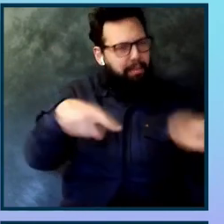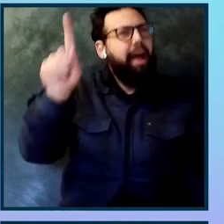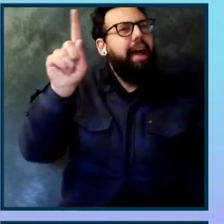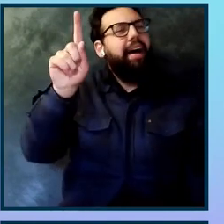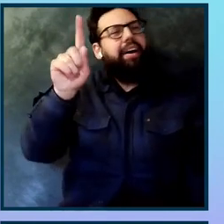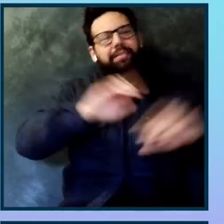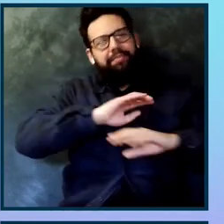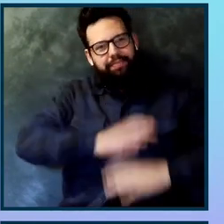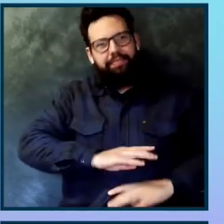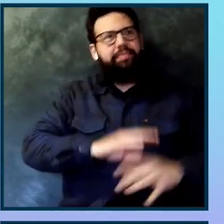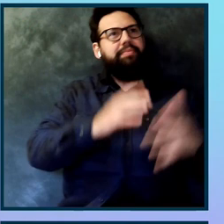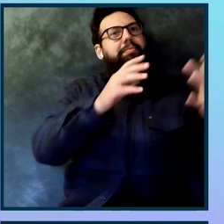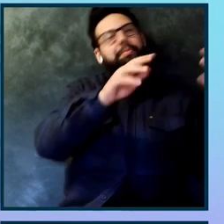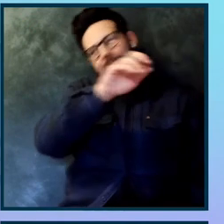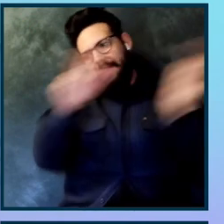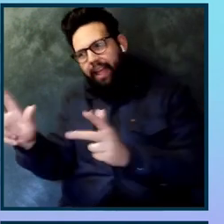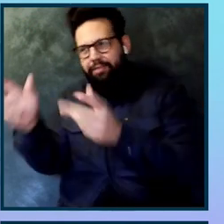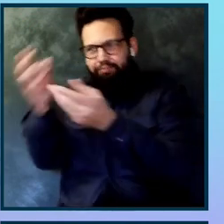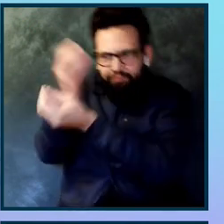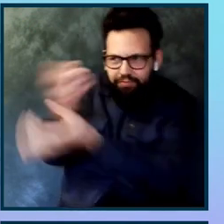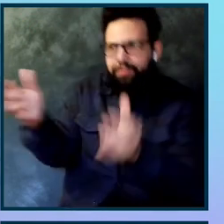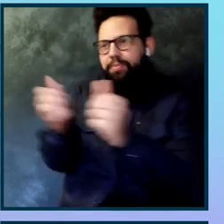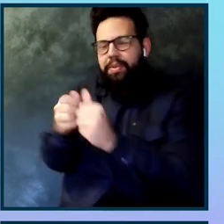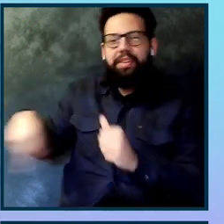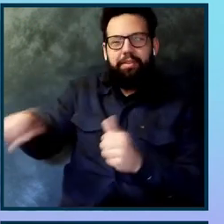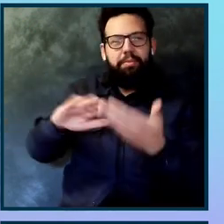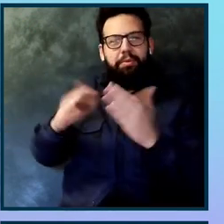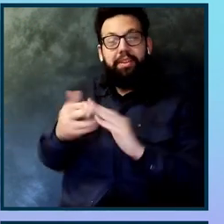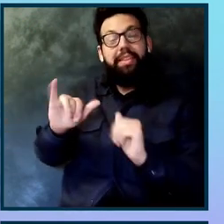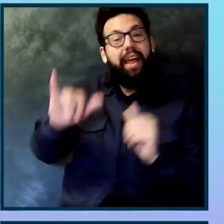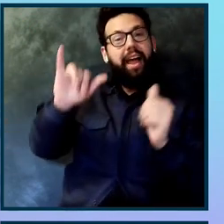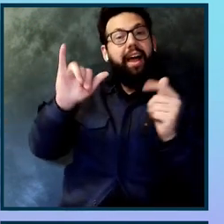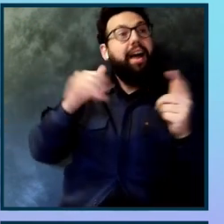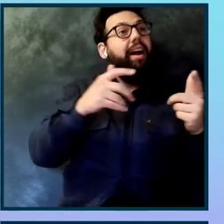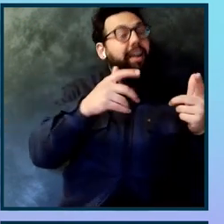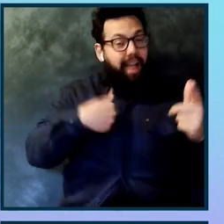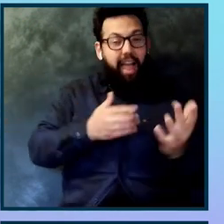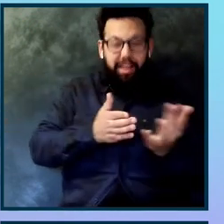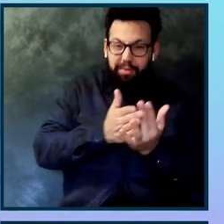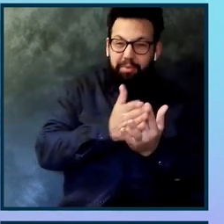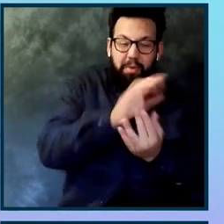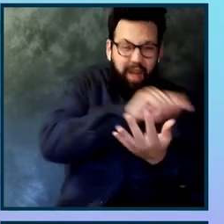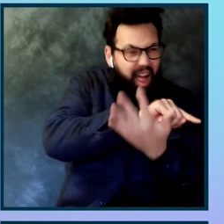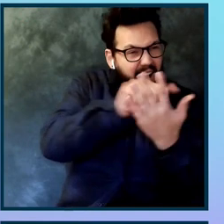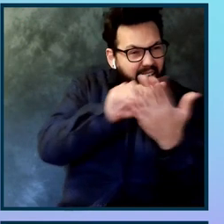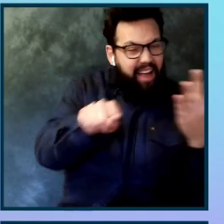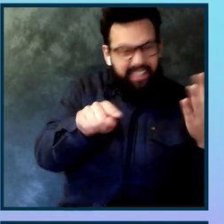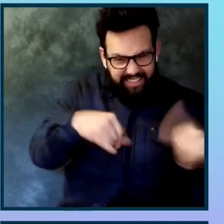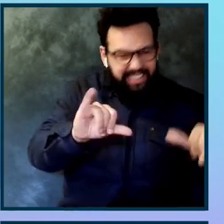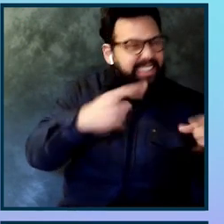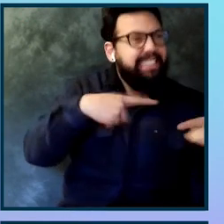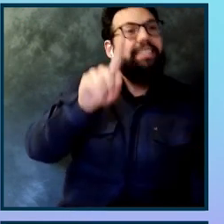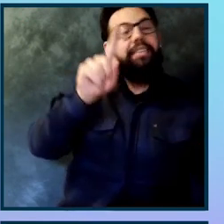with the rest of us. And really, that's what makes the community stronger. So, the Axe Awards is where we recognize those